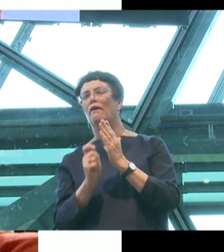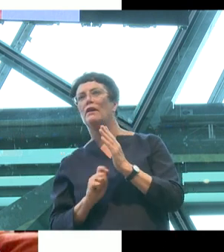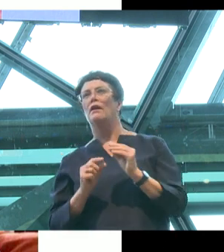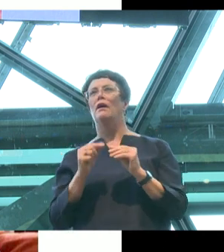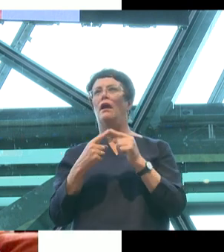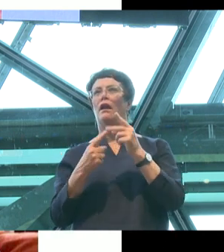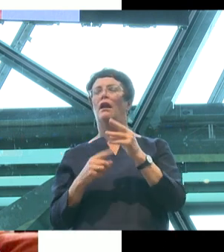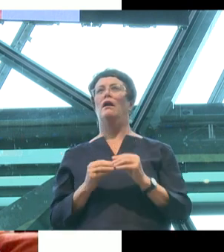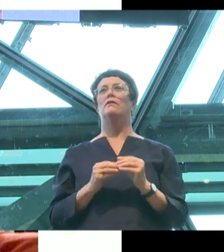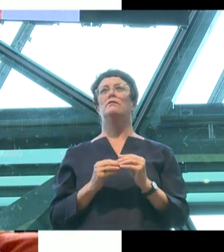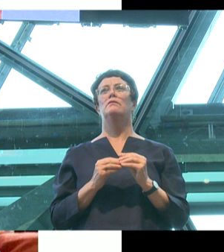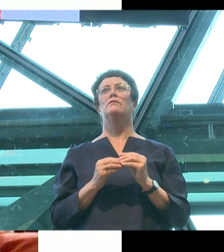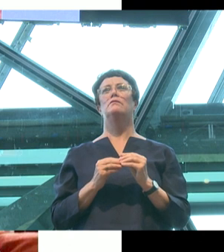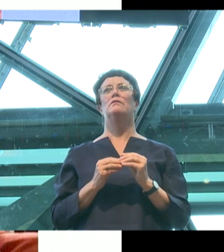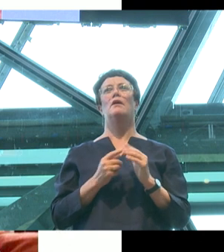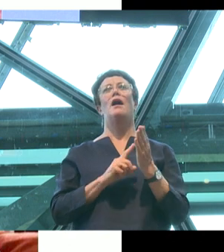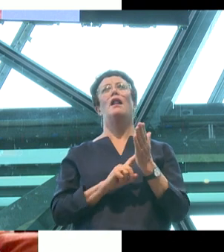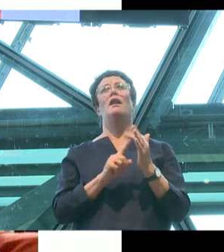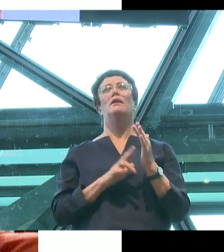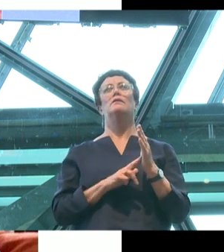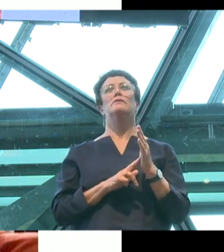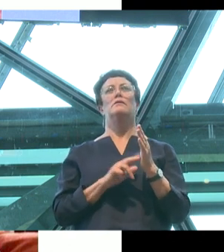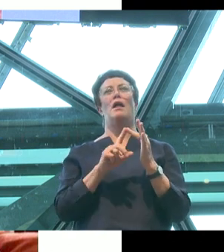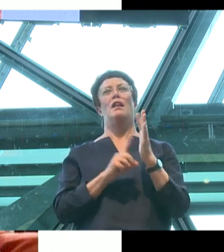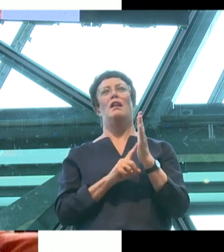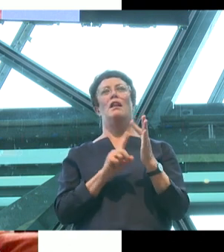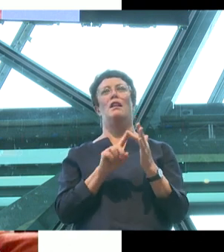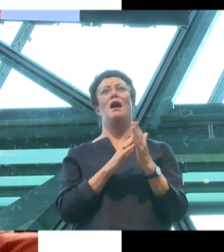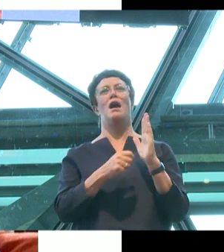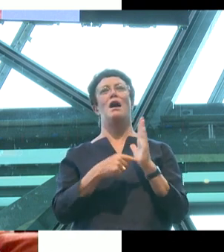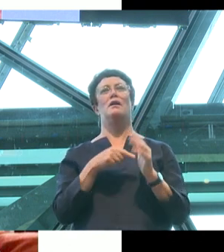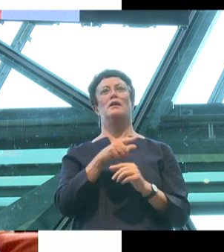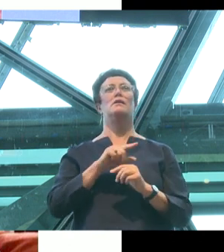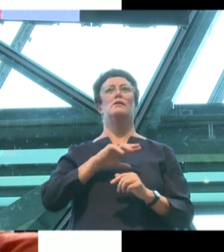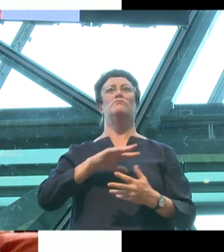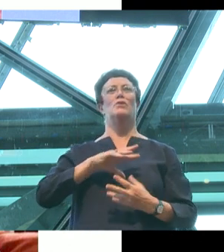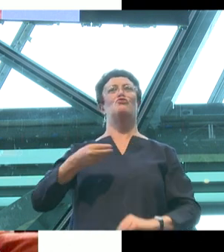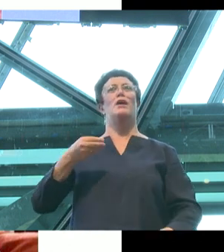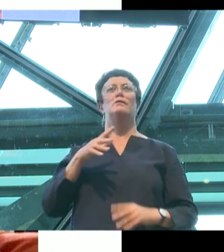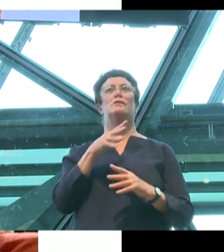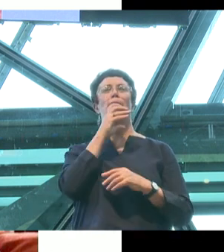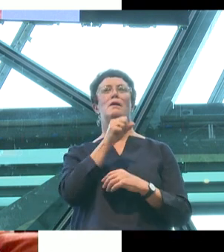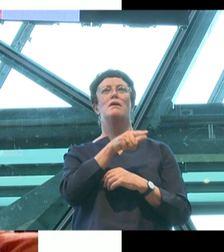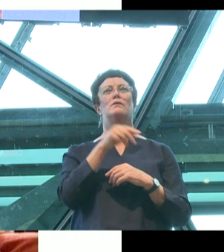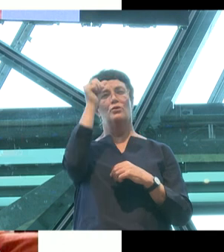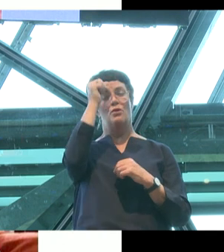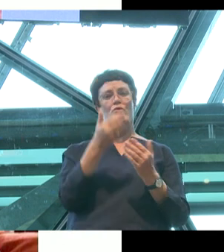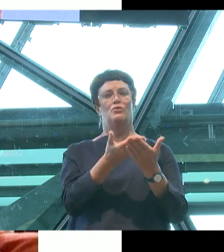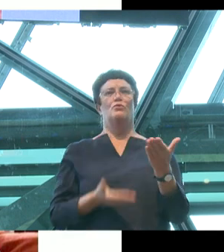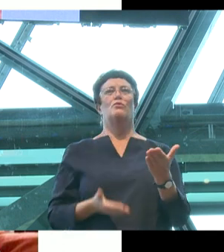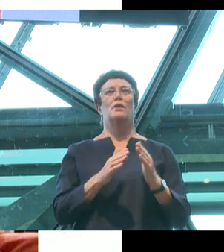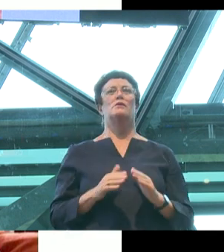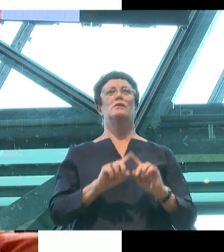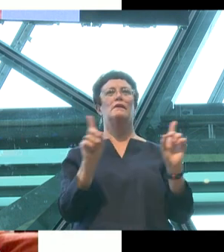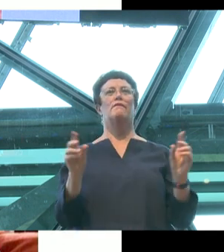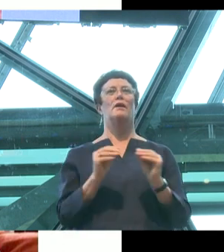Hart, who also happens to be a trans man. And to know these stories and to understand and appreciate, not simply